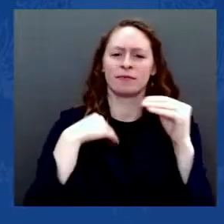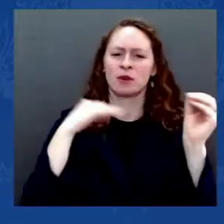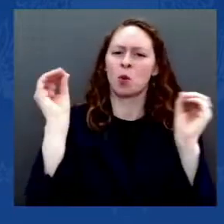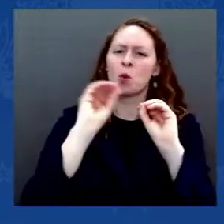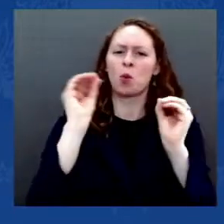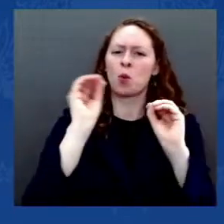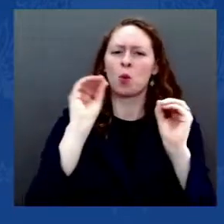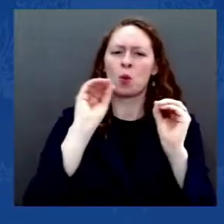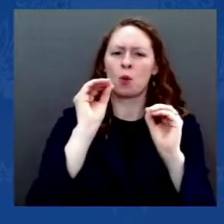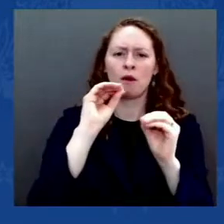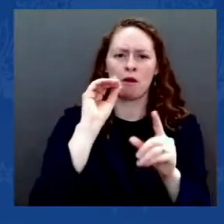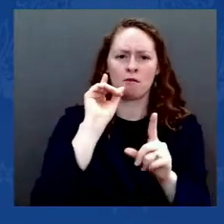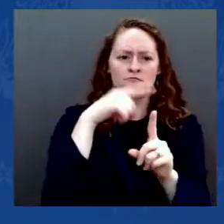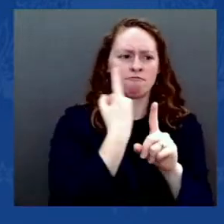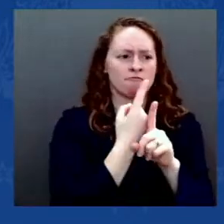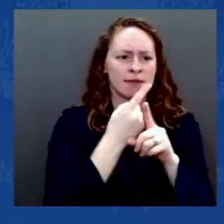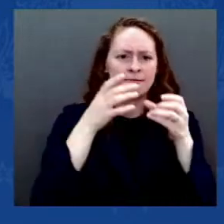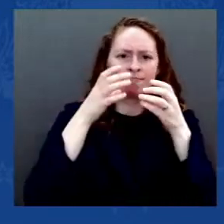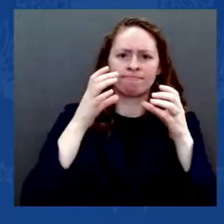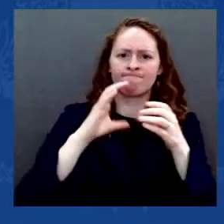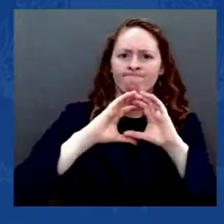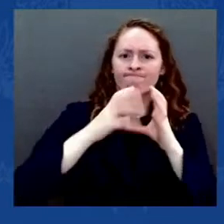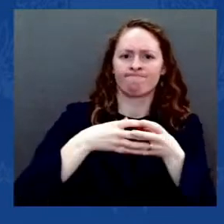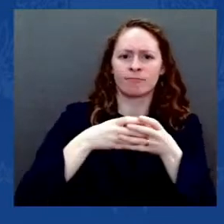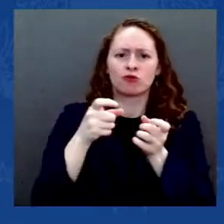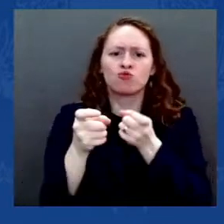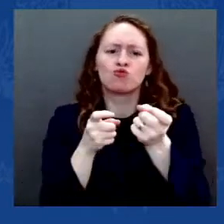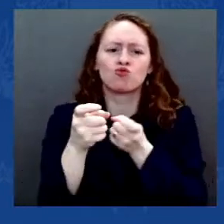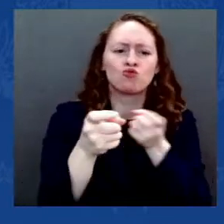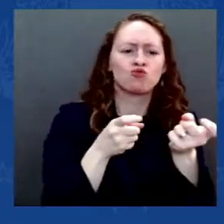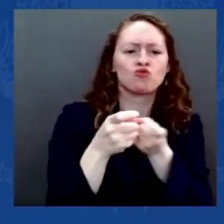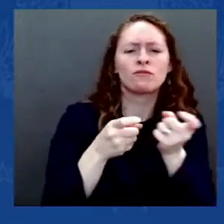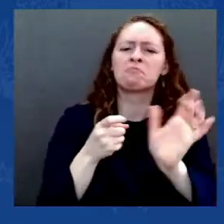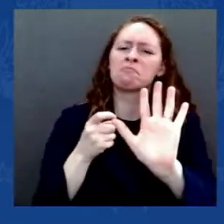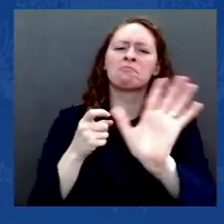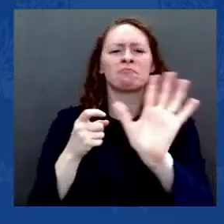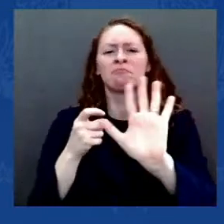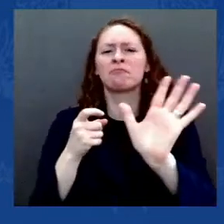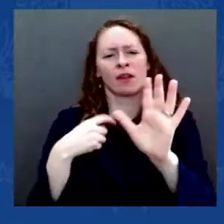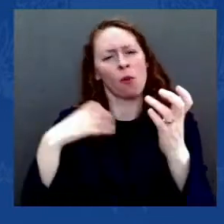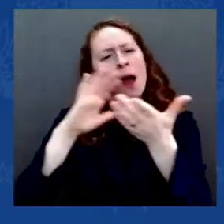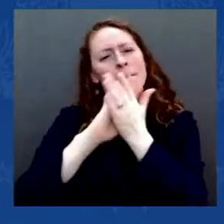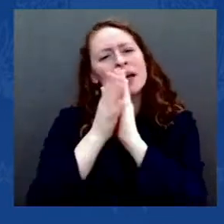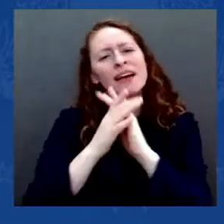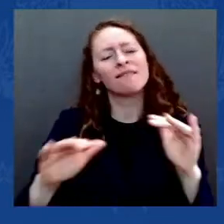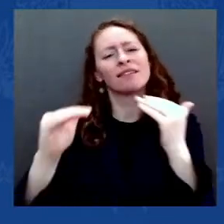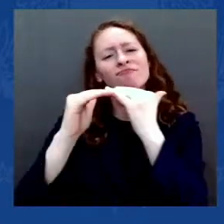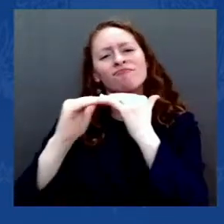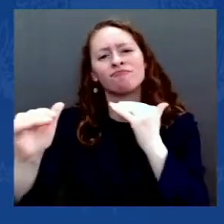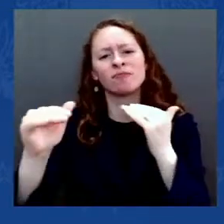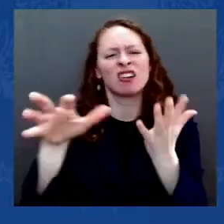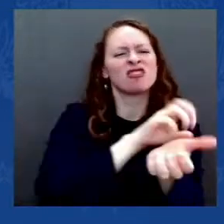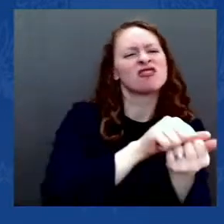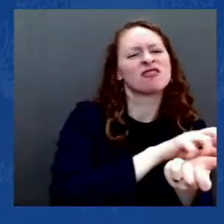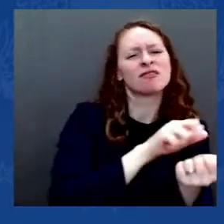Here in America, the people rule through the ballot, and their will prevails.